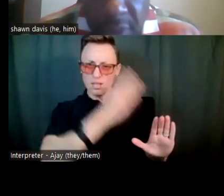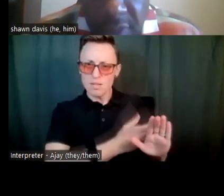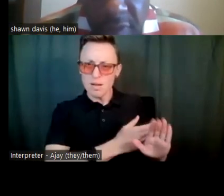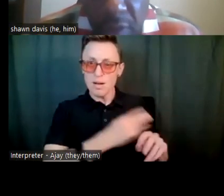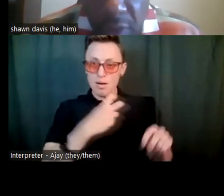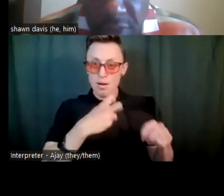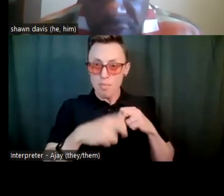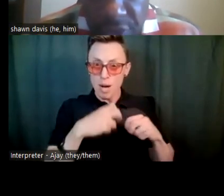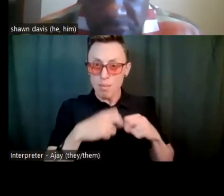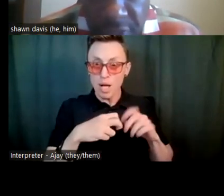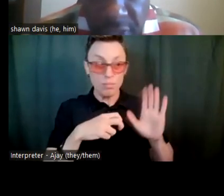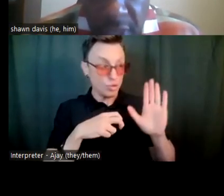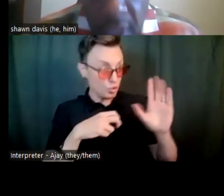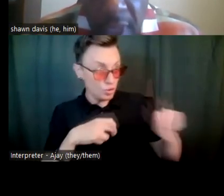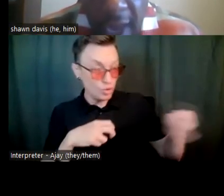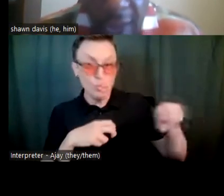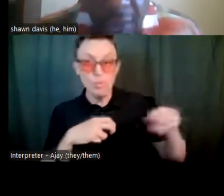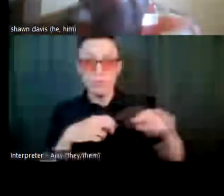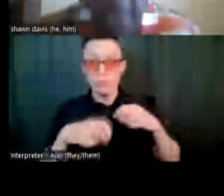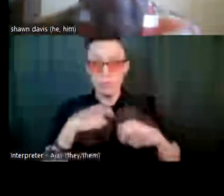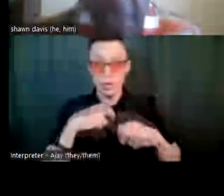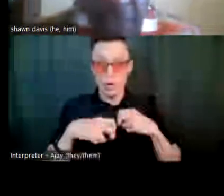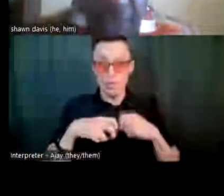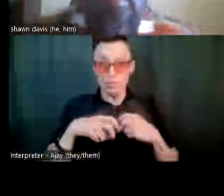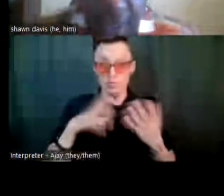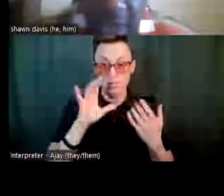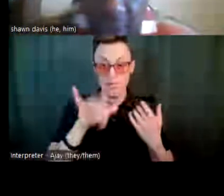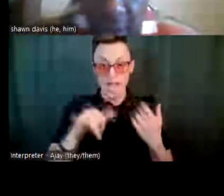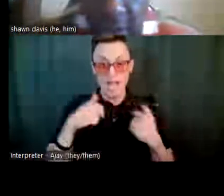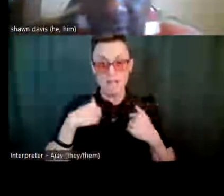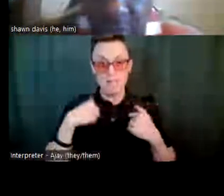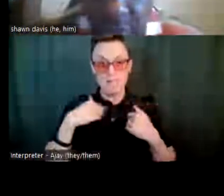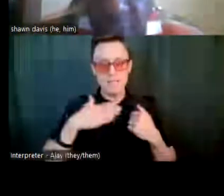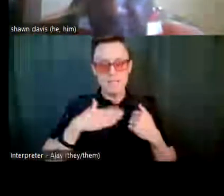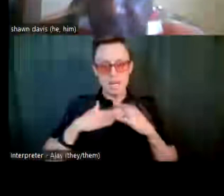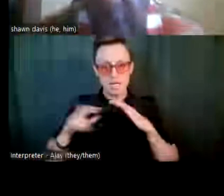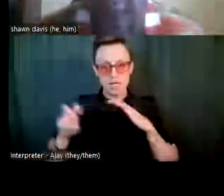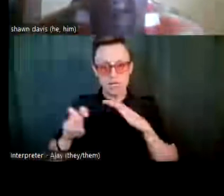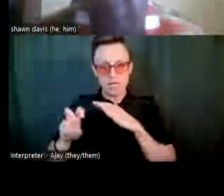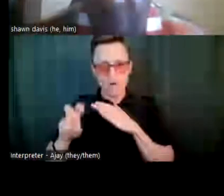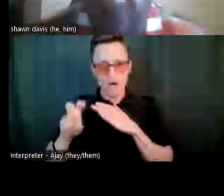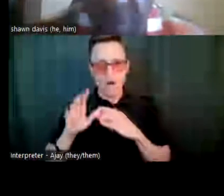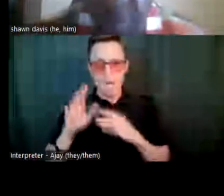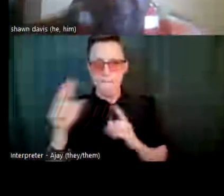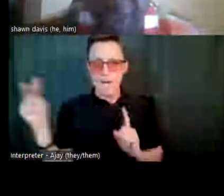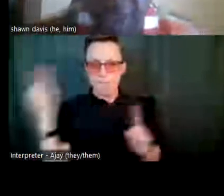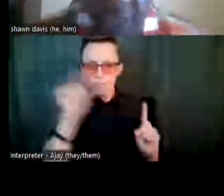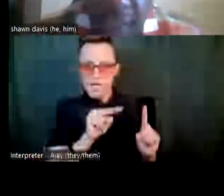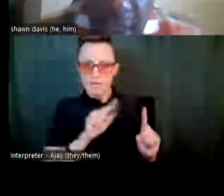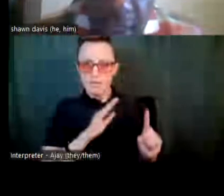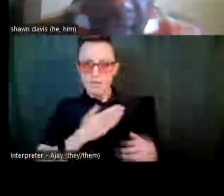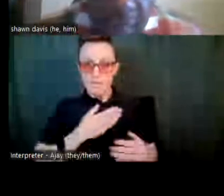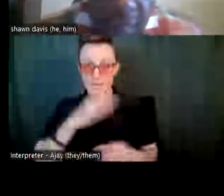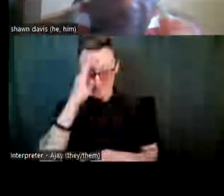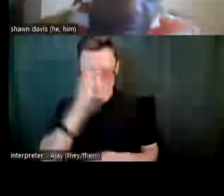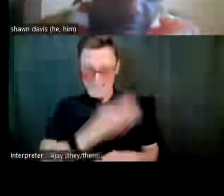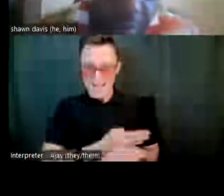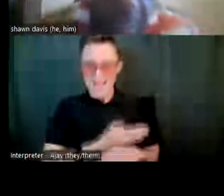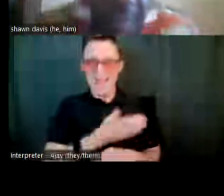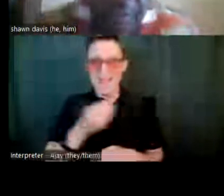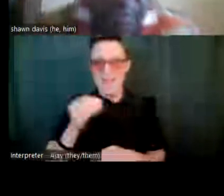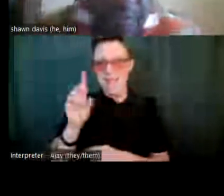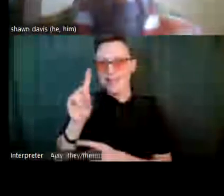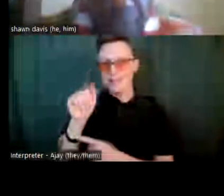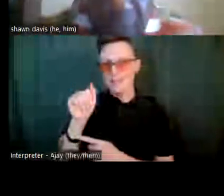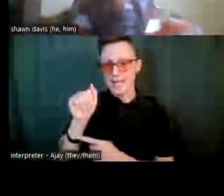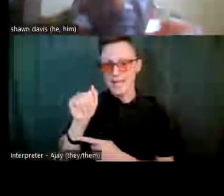problem. And so on this journey, I really had to change how I view him, how I view disability, not viewing it